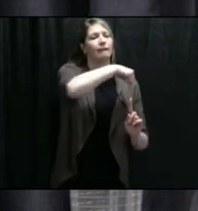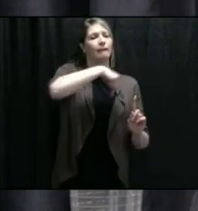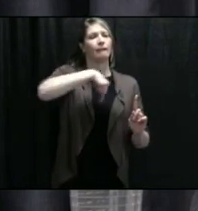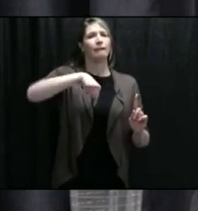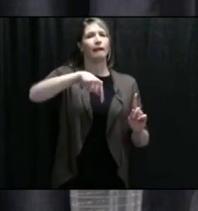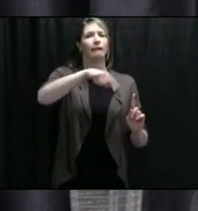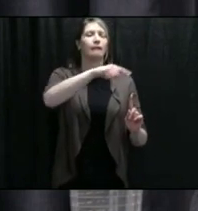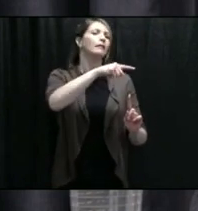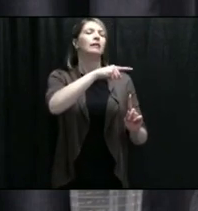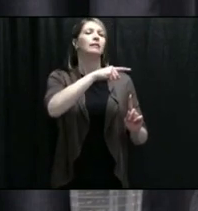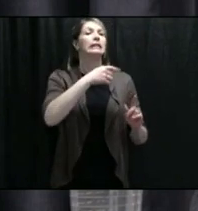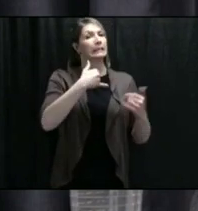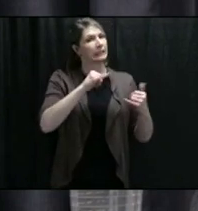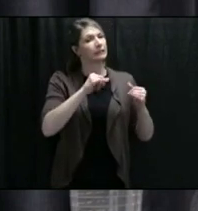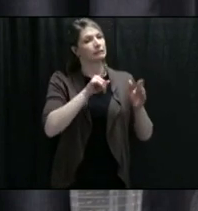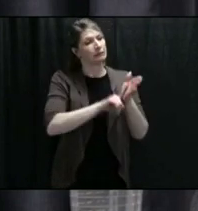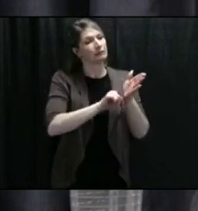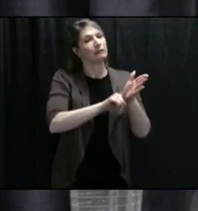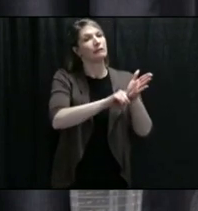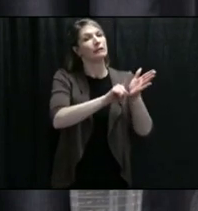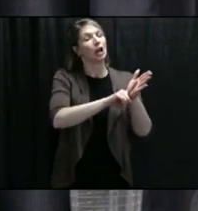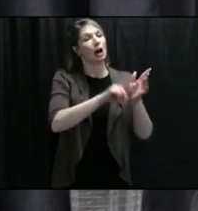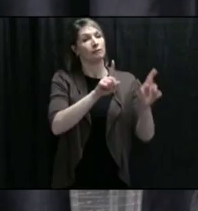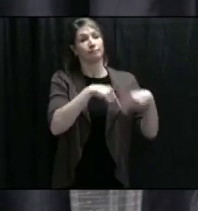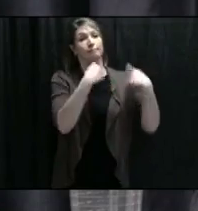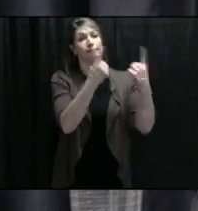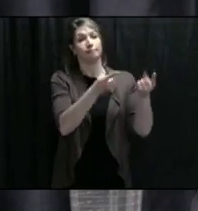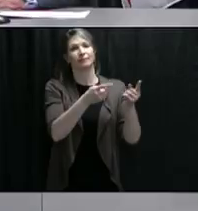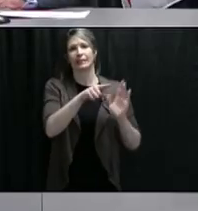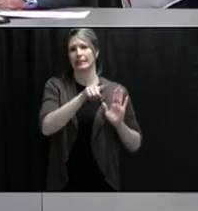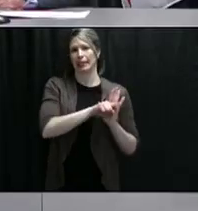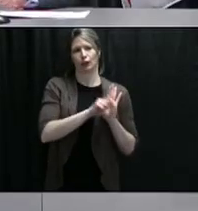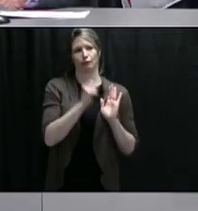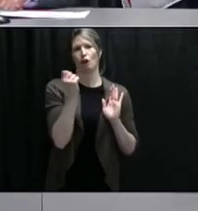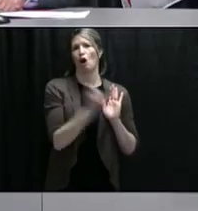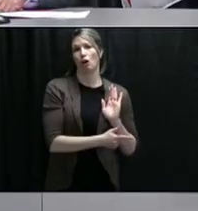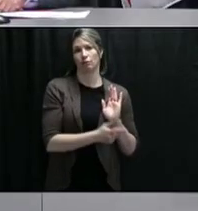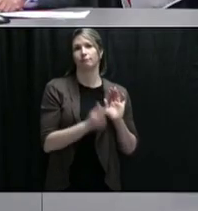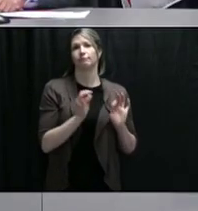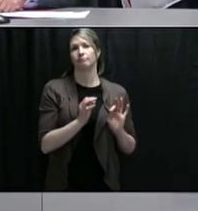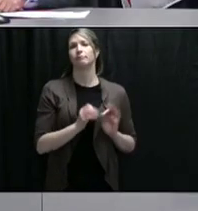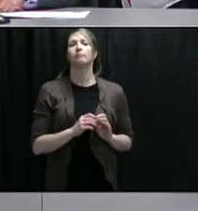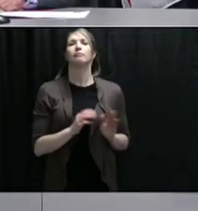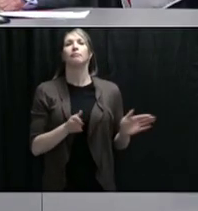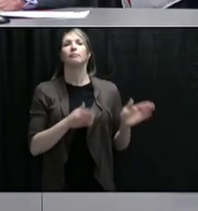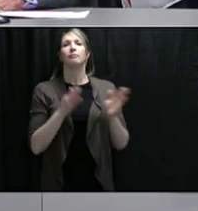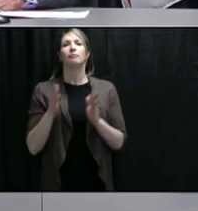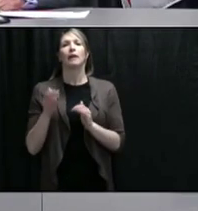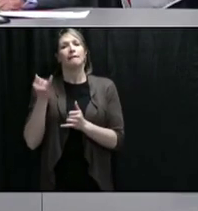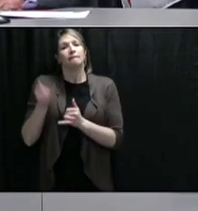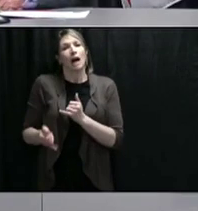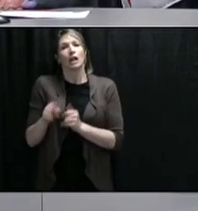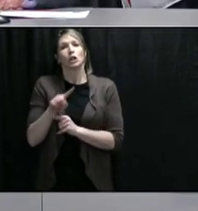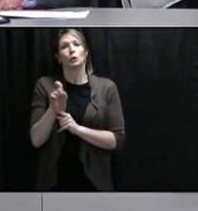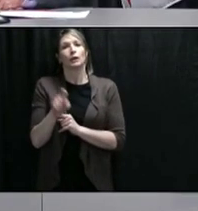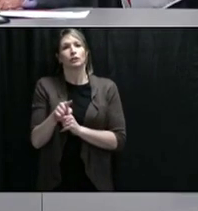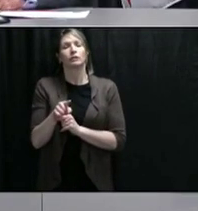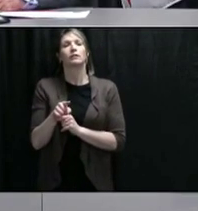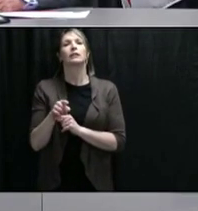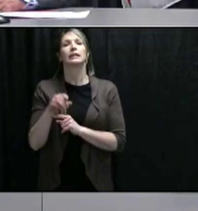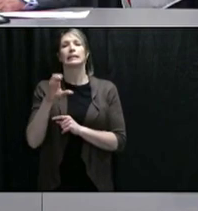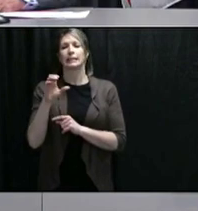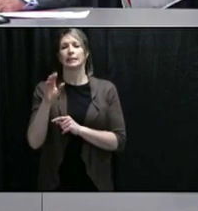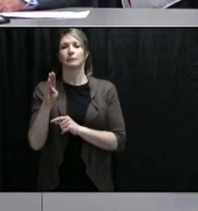negative thus far. Thank you. And our final question is from Peter Jackson of the Telegram. Please go ahead.